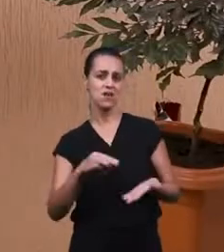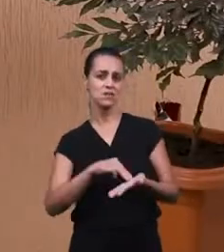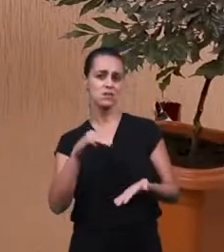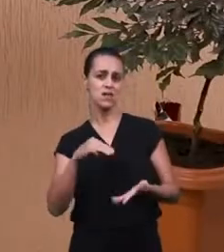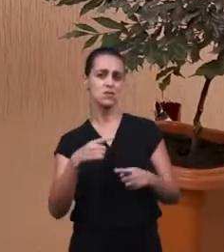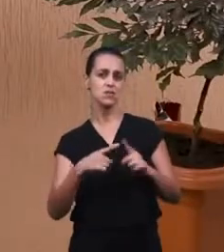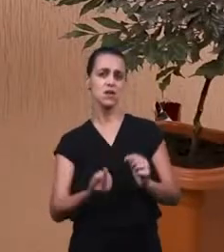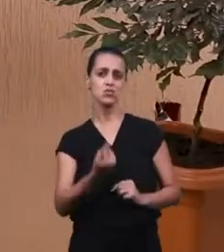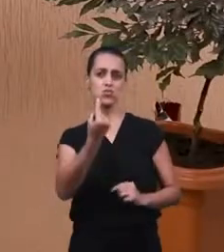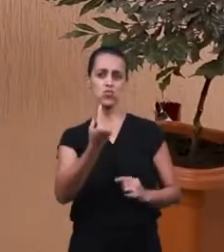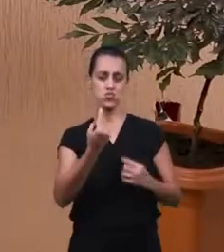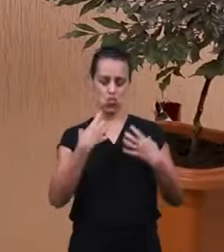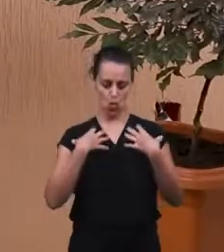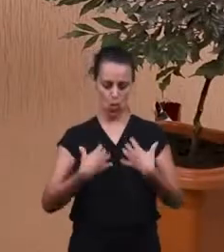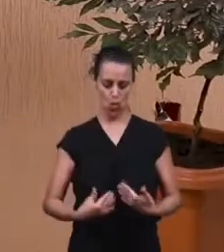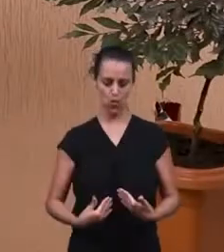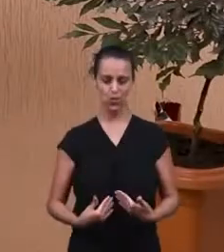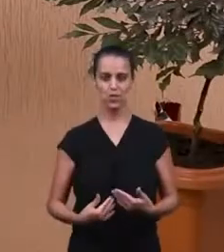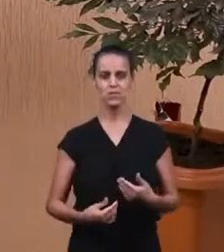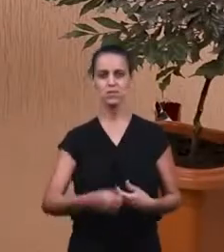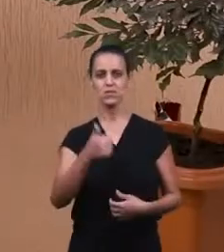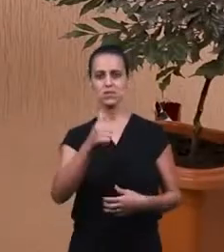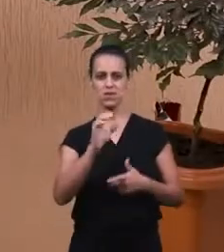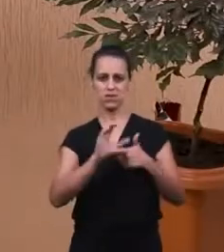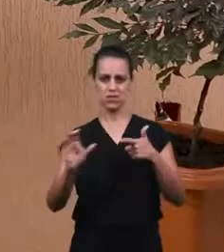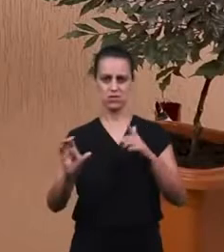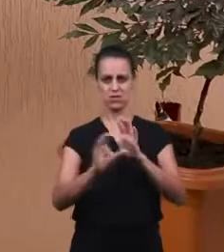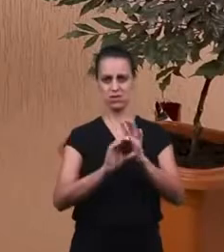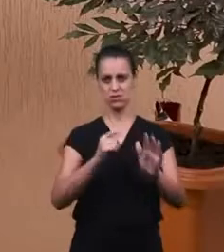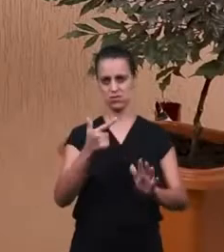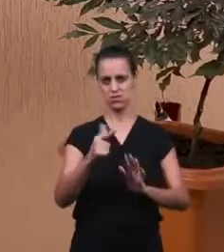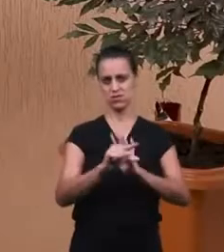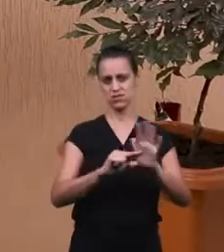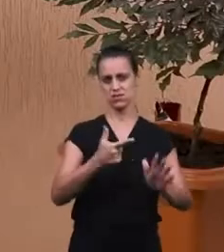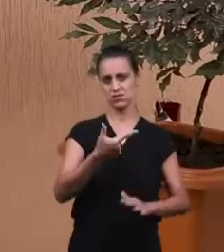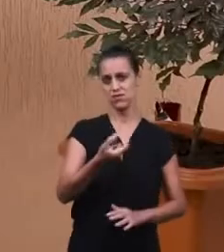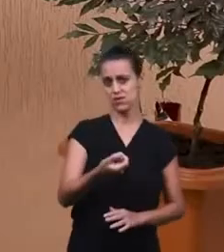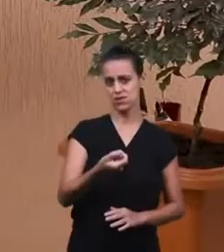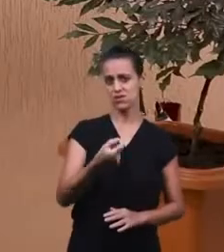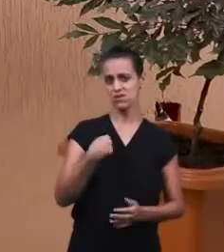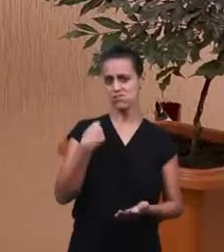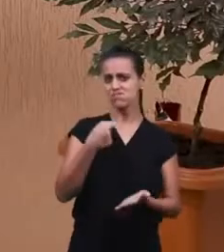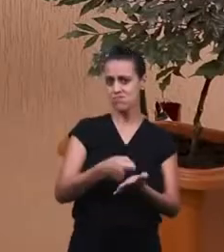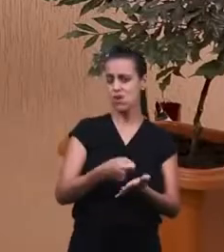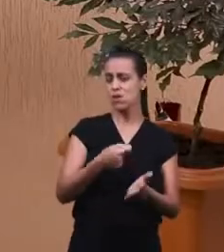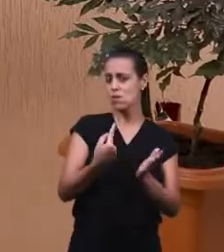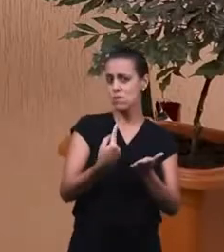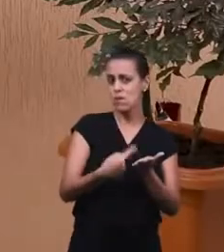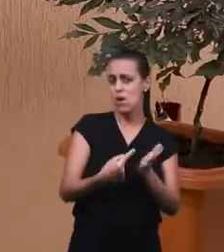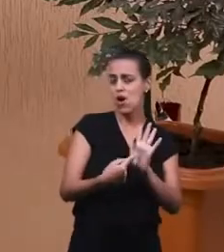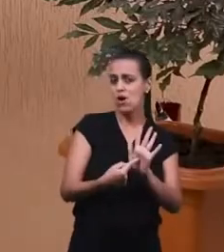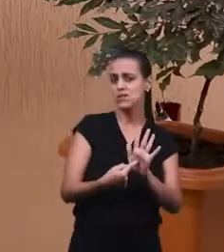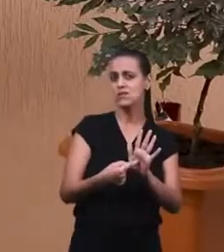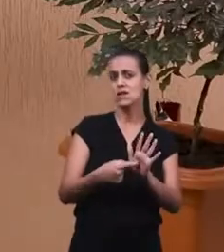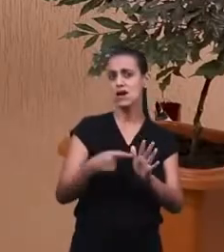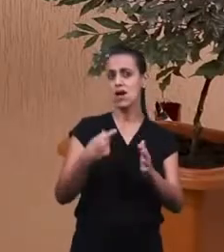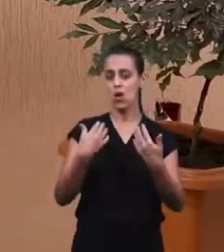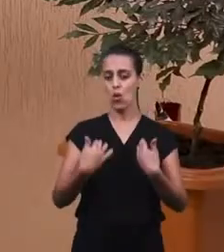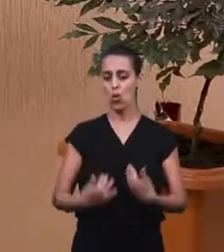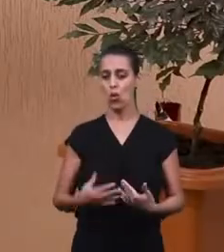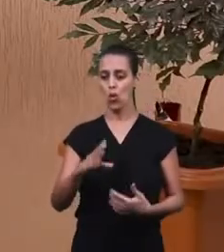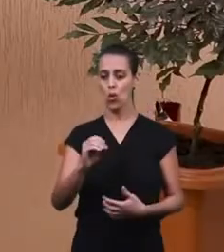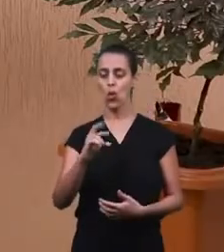one body. First Corinthians. Chapter 12. Verse 20. Confirming. Confirming. That the body. Is unique.